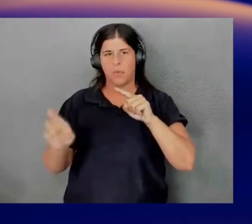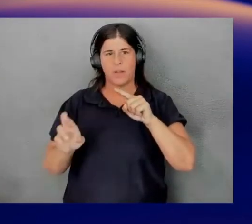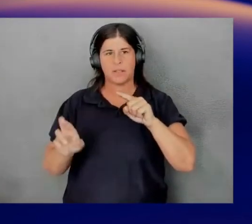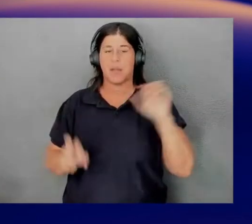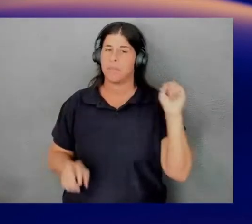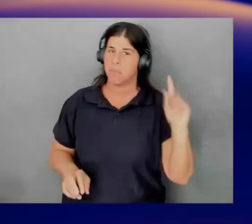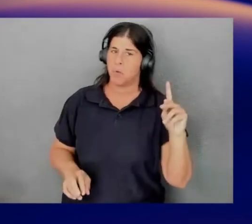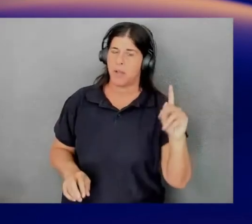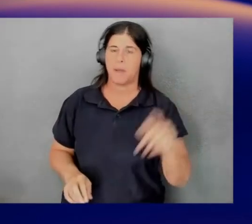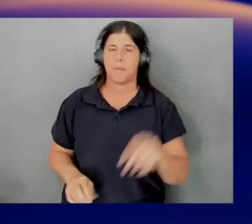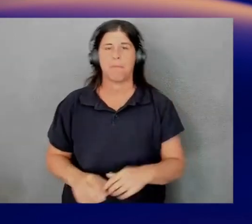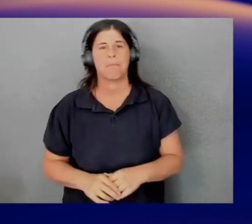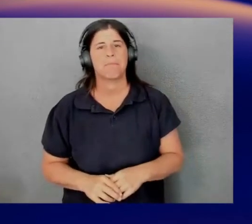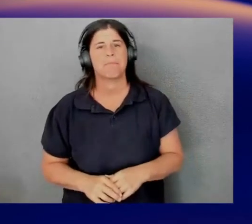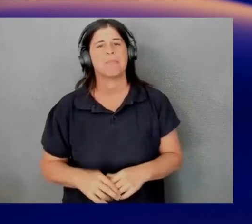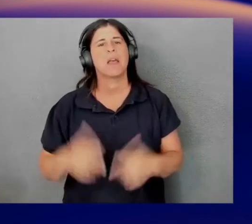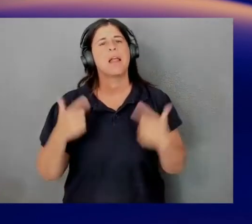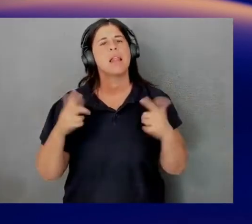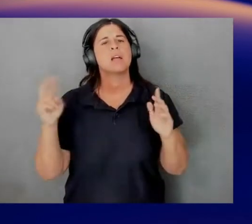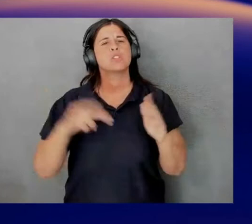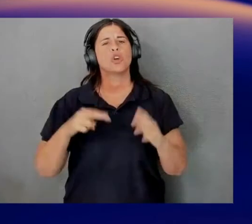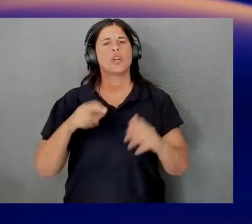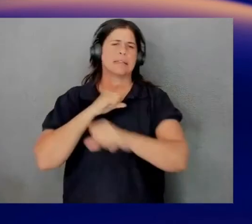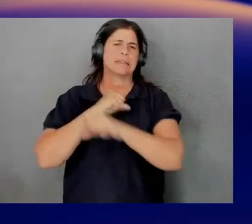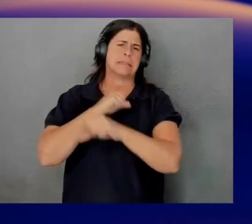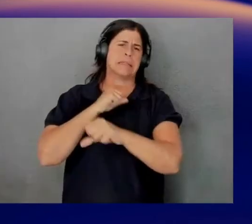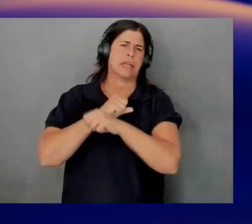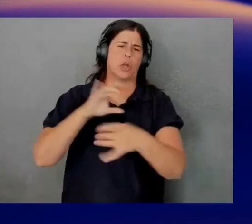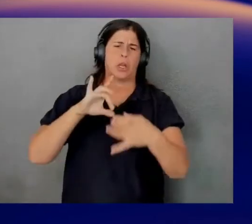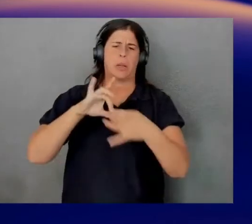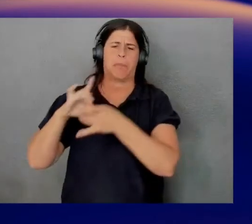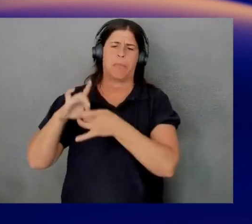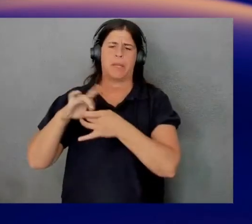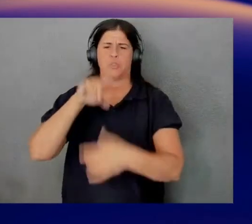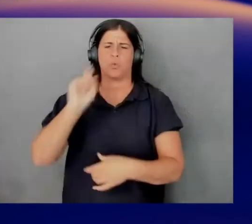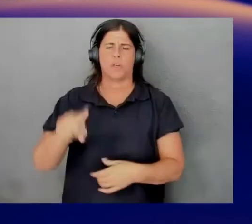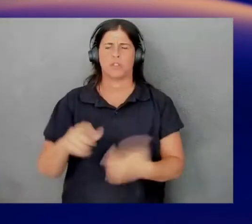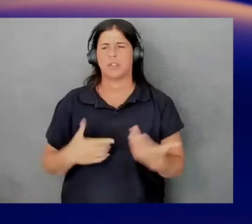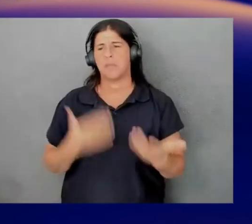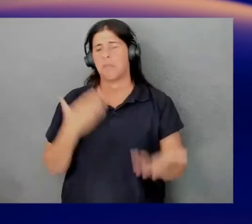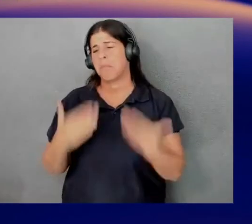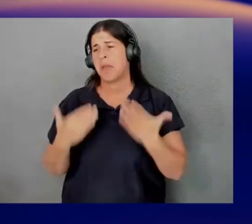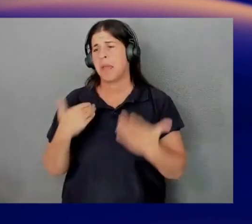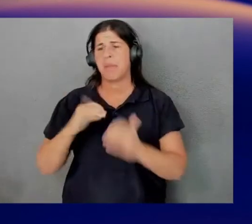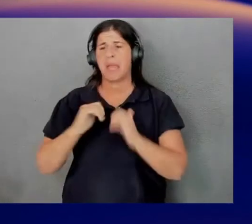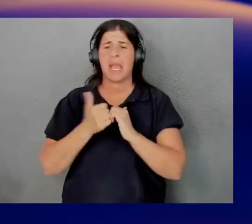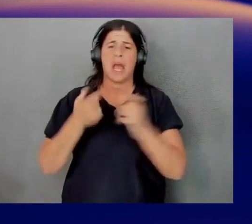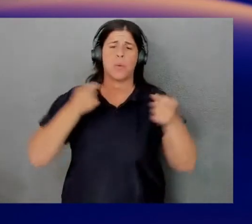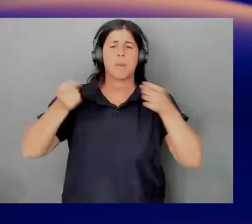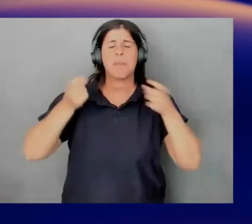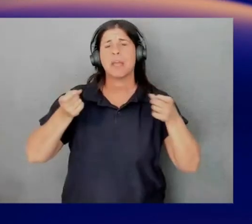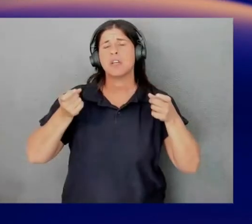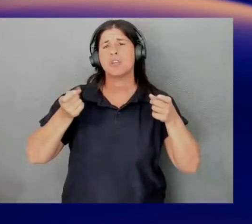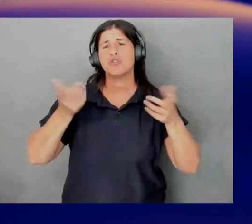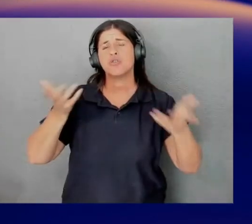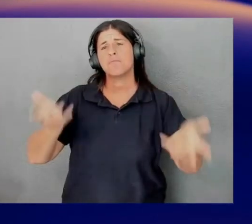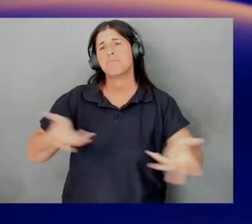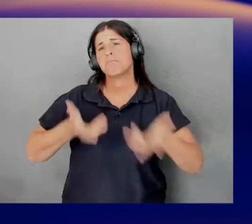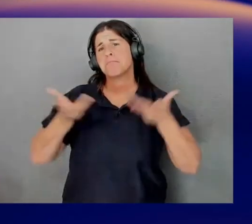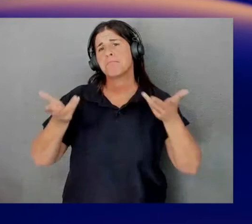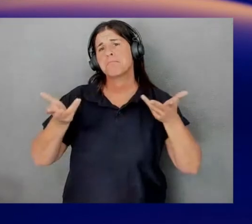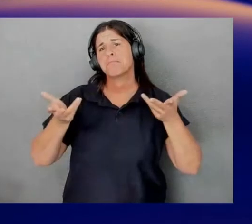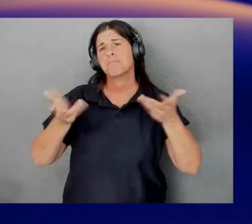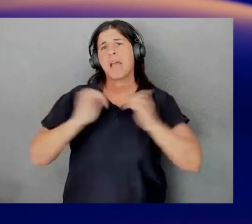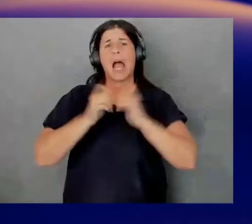If we, let's look at a security-based question. If we go to maybe, you know, how do you manage, how do you manage